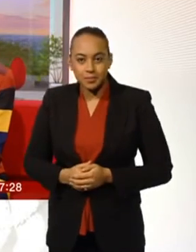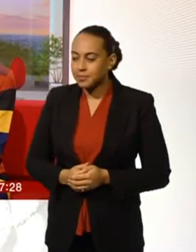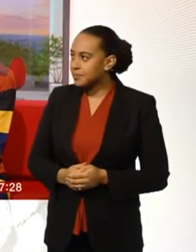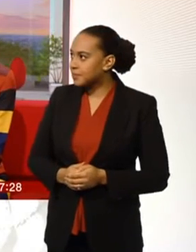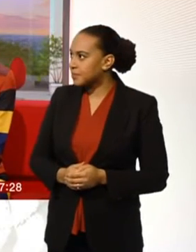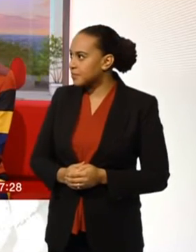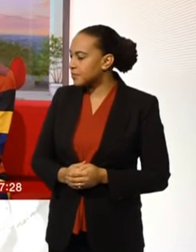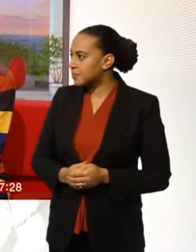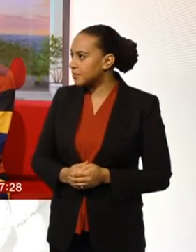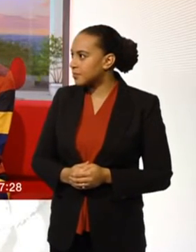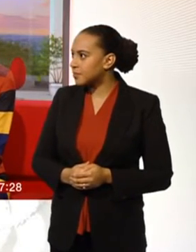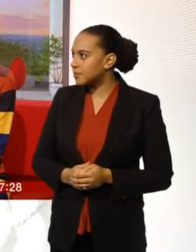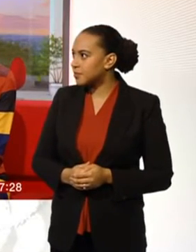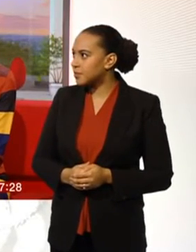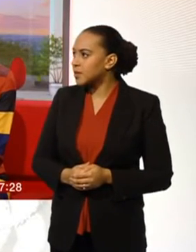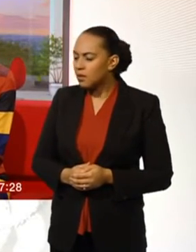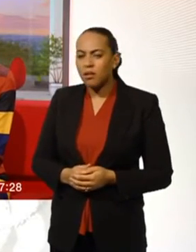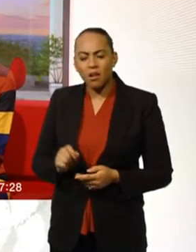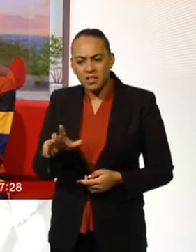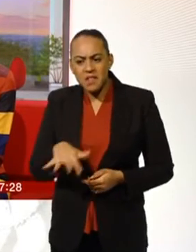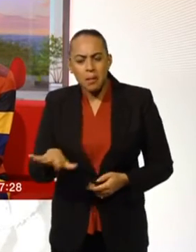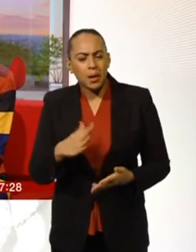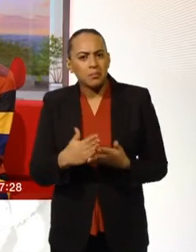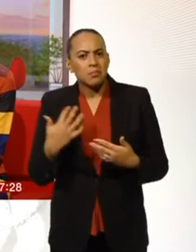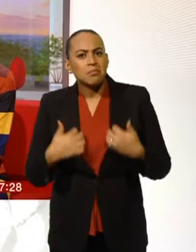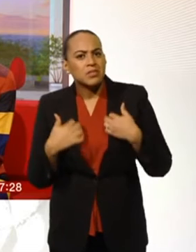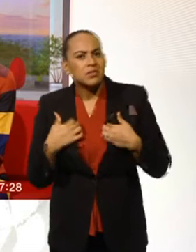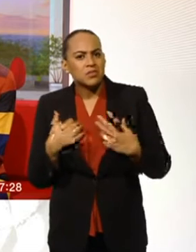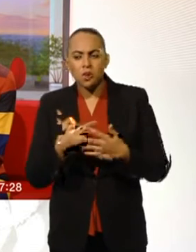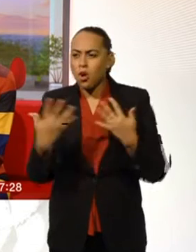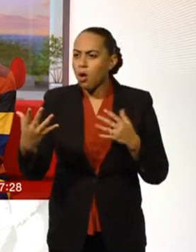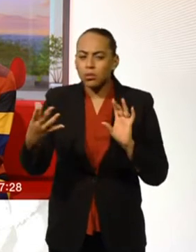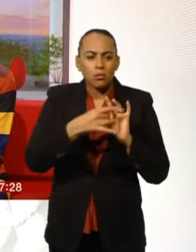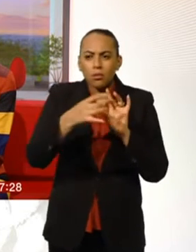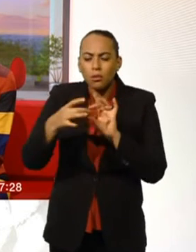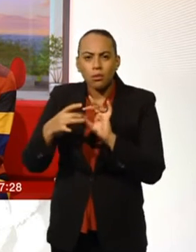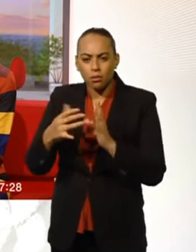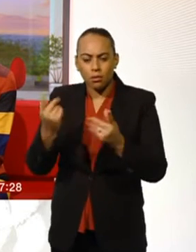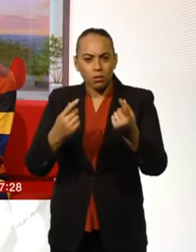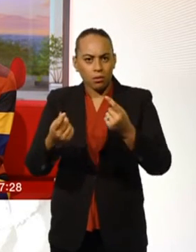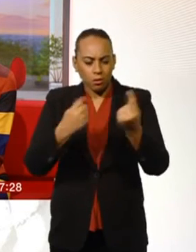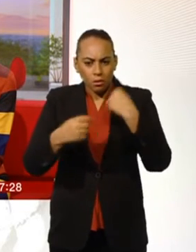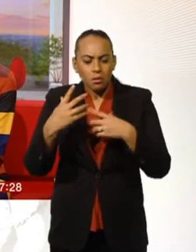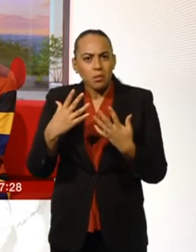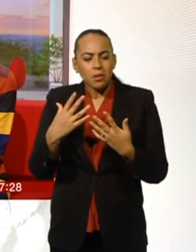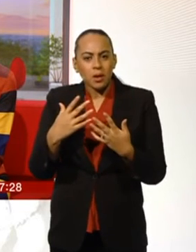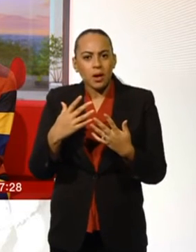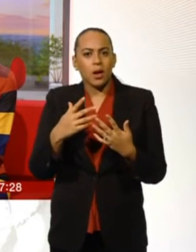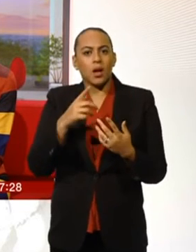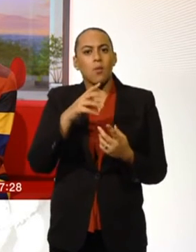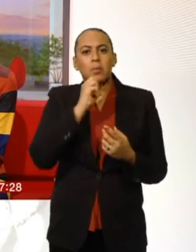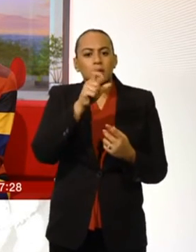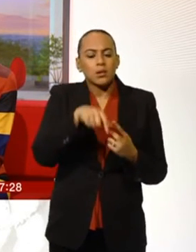Yes, really interesting hearing from that family. Quite a few people getting in touch today just prompted by that report. Ian writing,